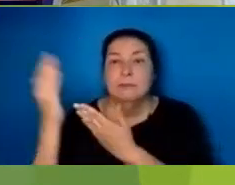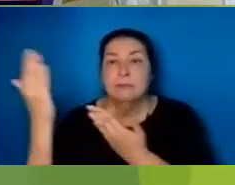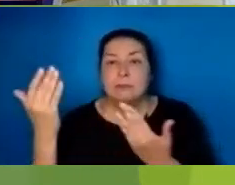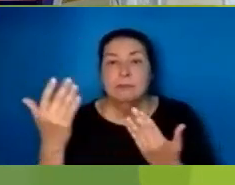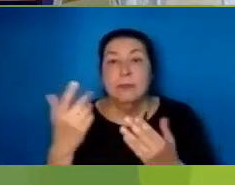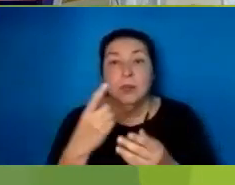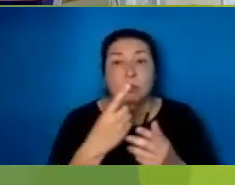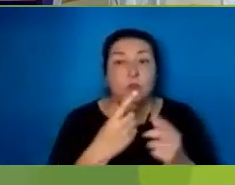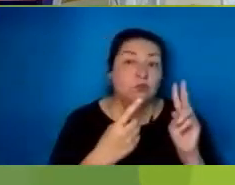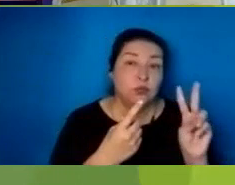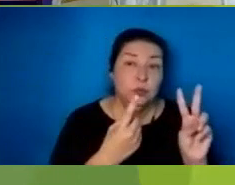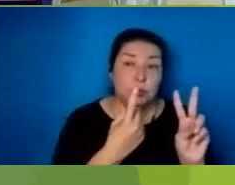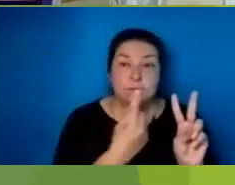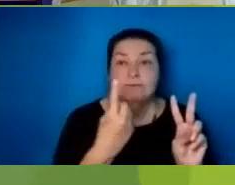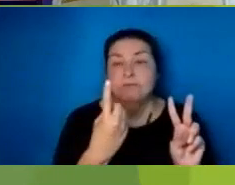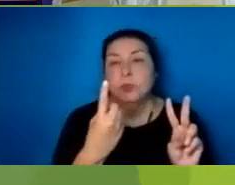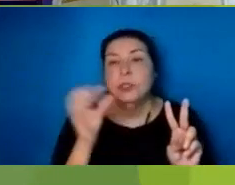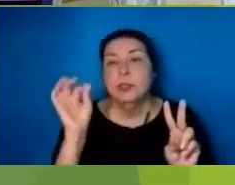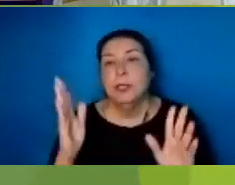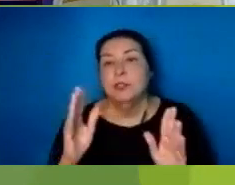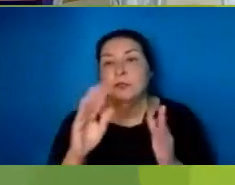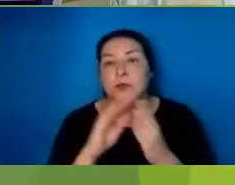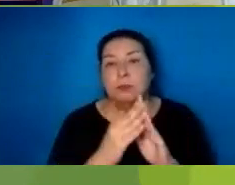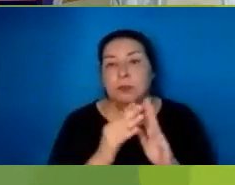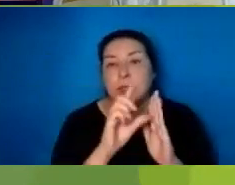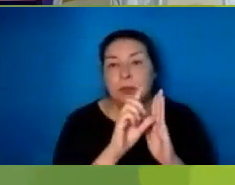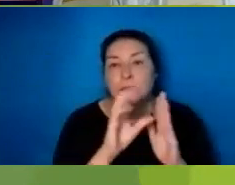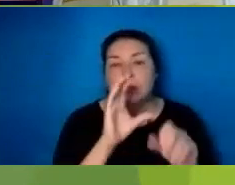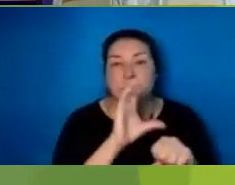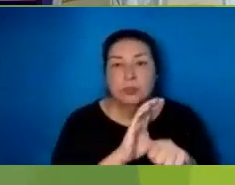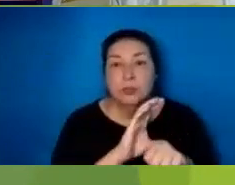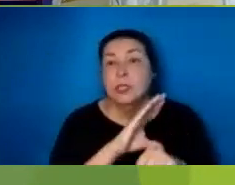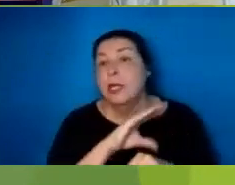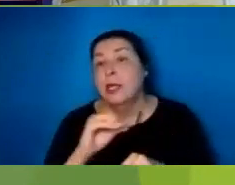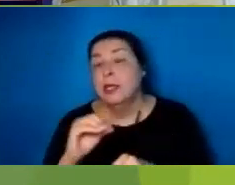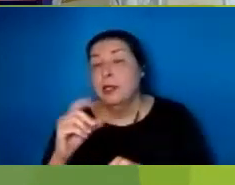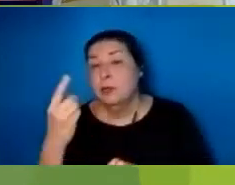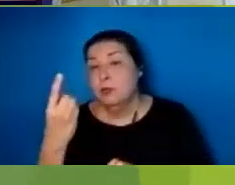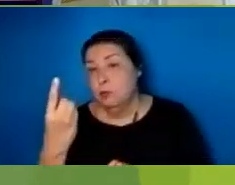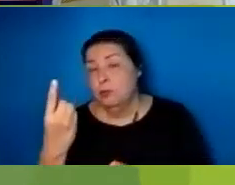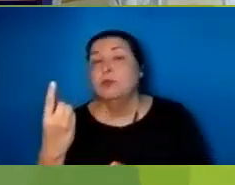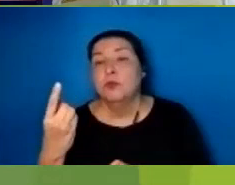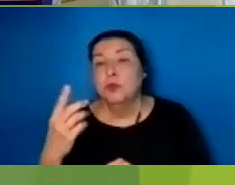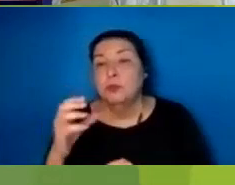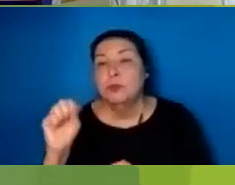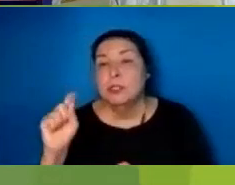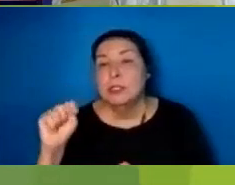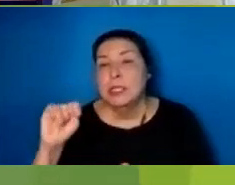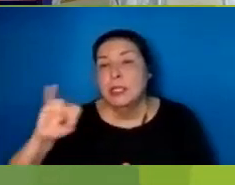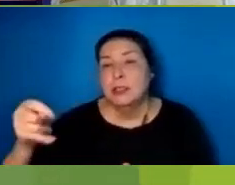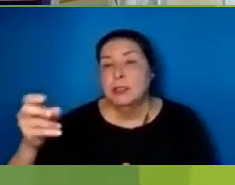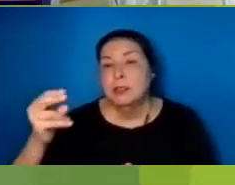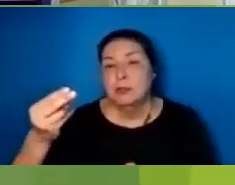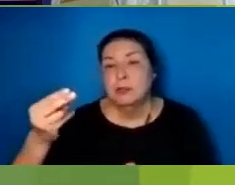Rivera and the pastor at St. John Lutheran Church in North Long Beach. If you would like to receive copies of the bulletin